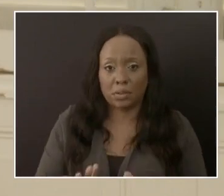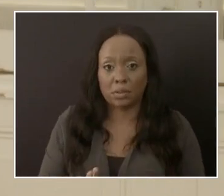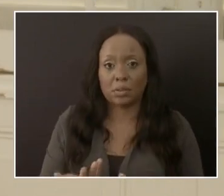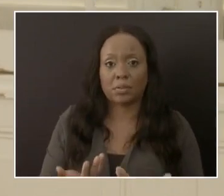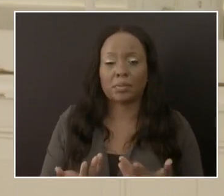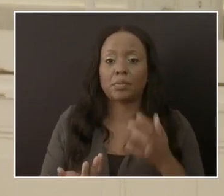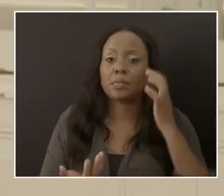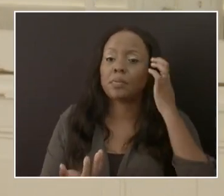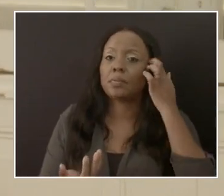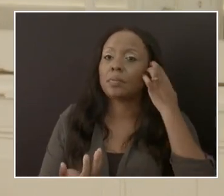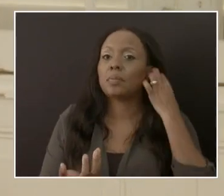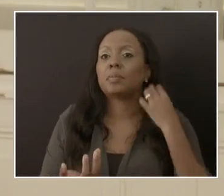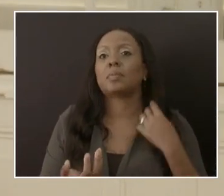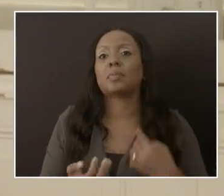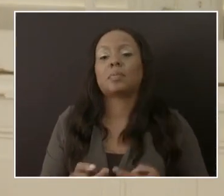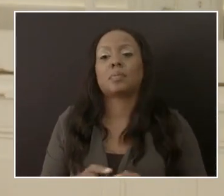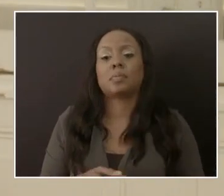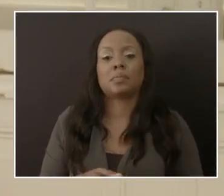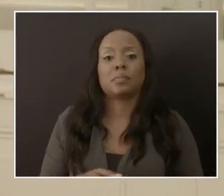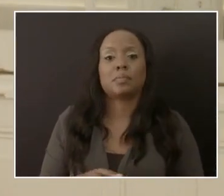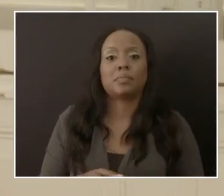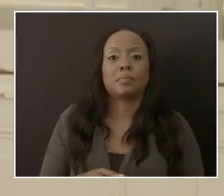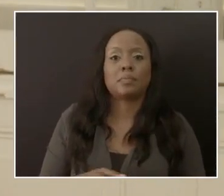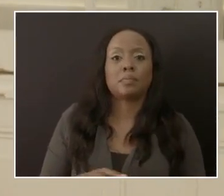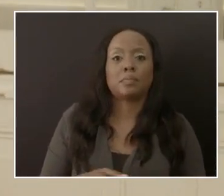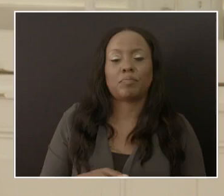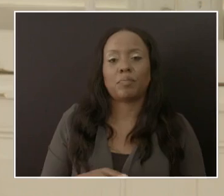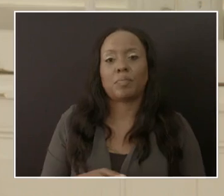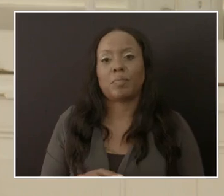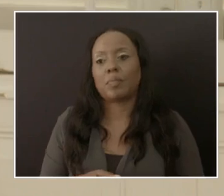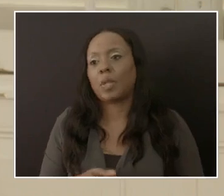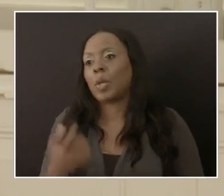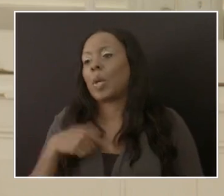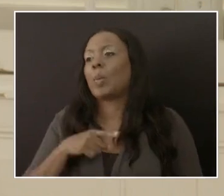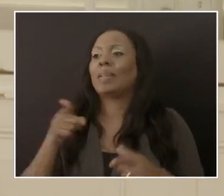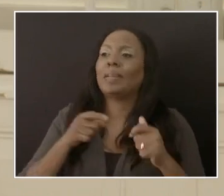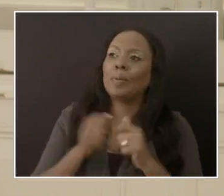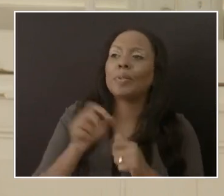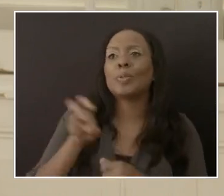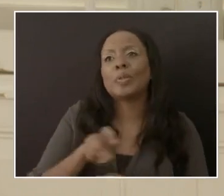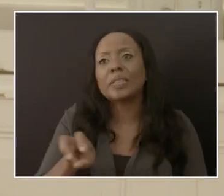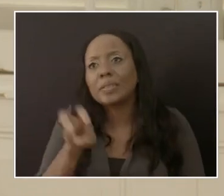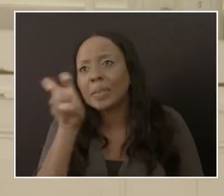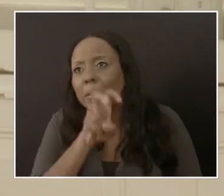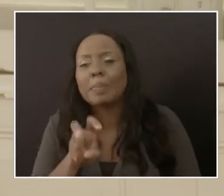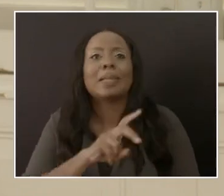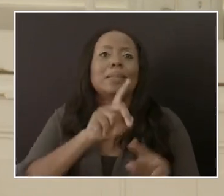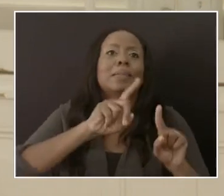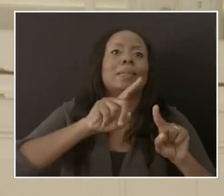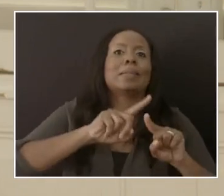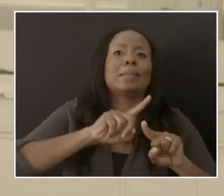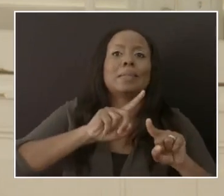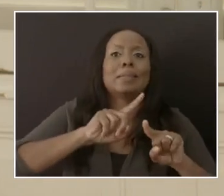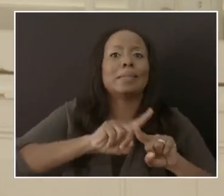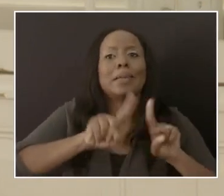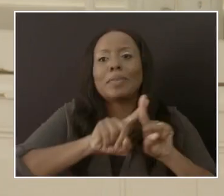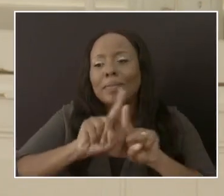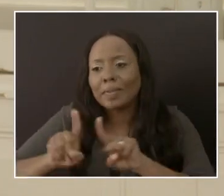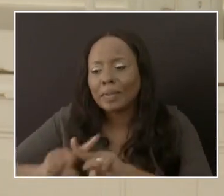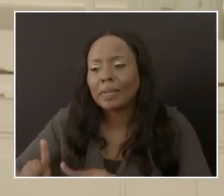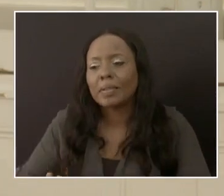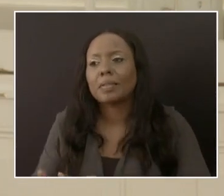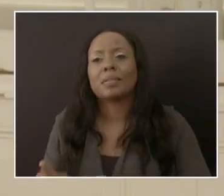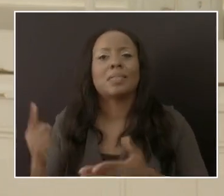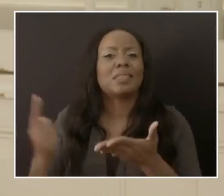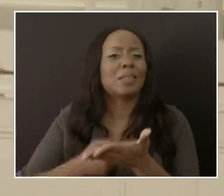in addition to dealing with education, tourism, and so forth, we struggle at